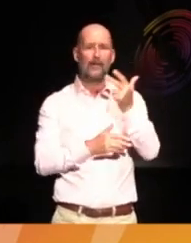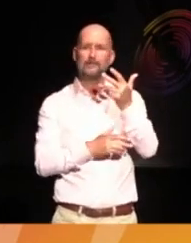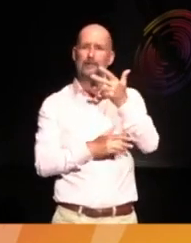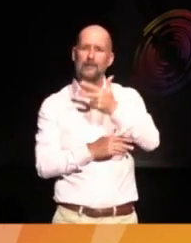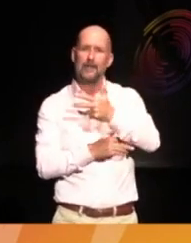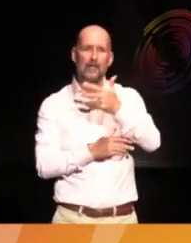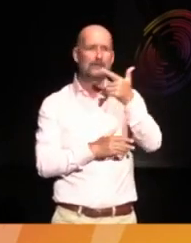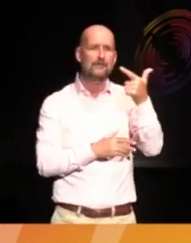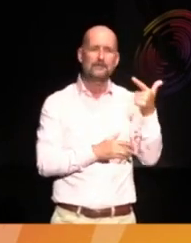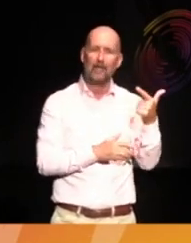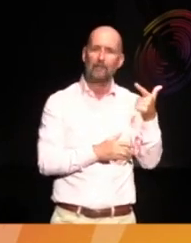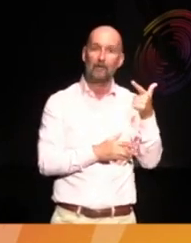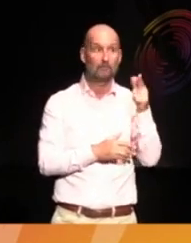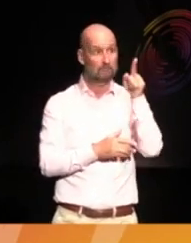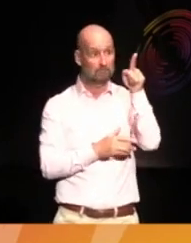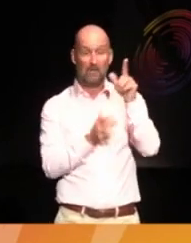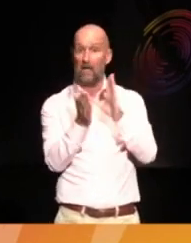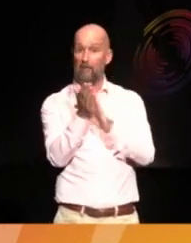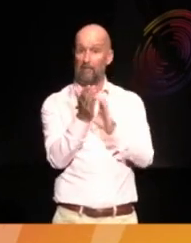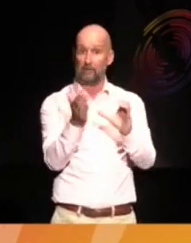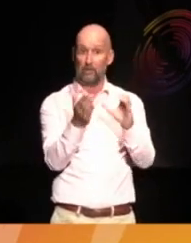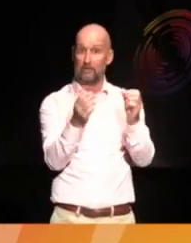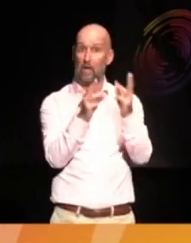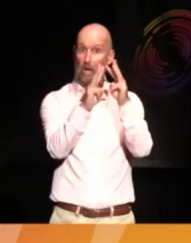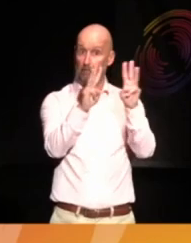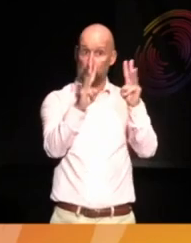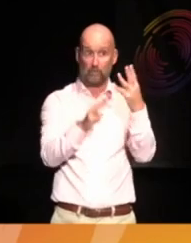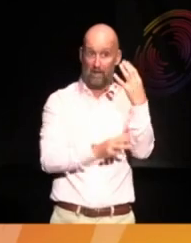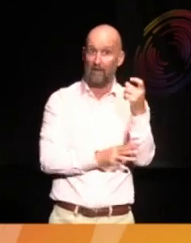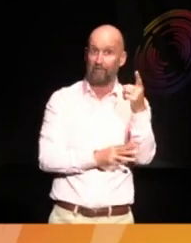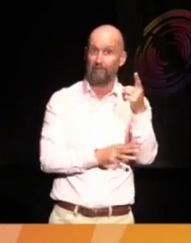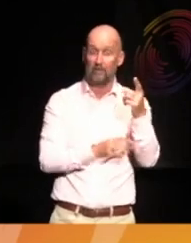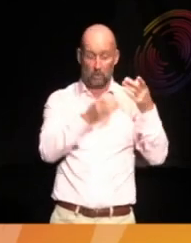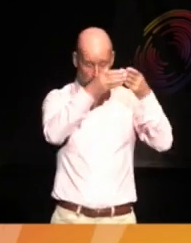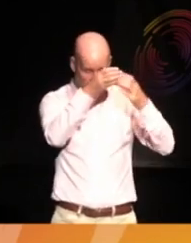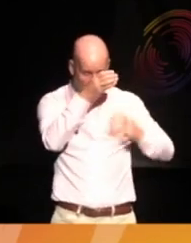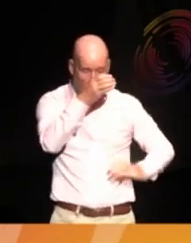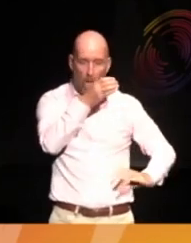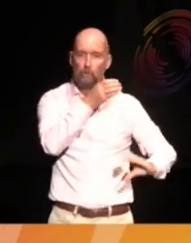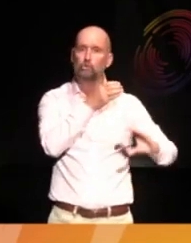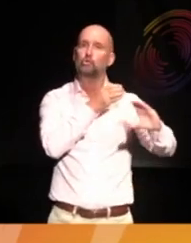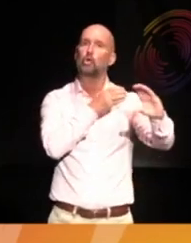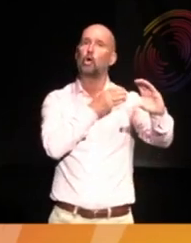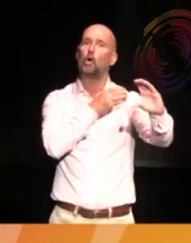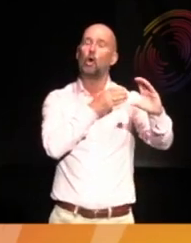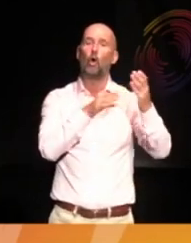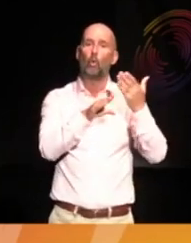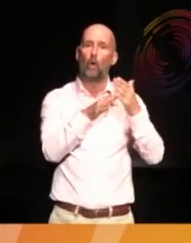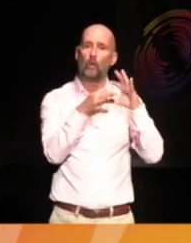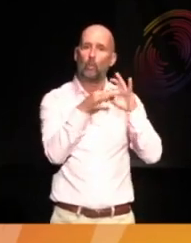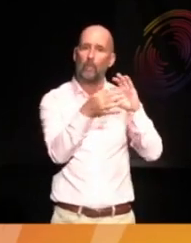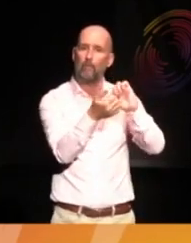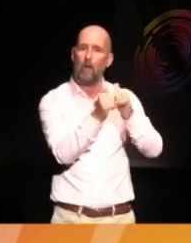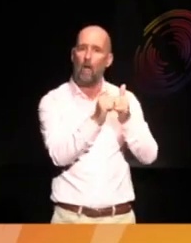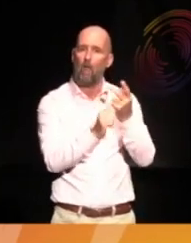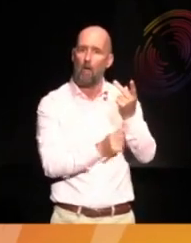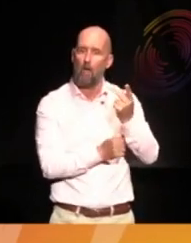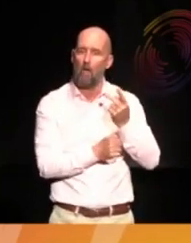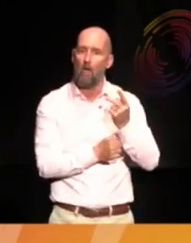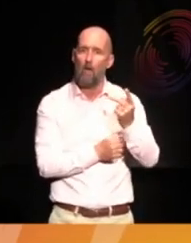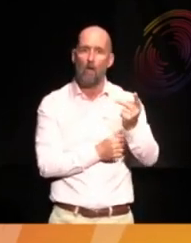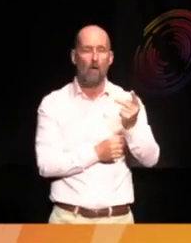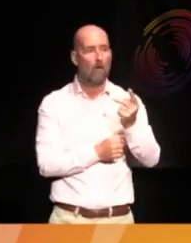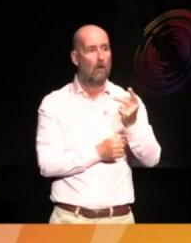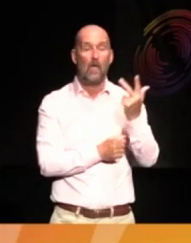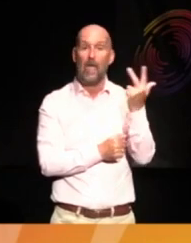is in the museum in Manchester. And we're working with partners. And so we, over the last